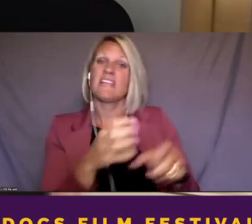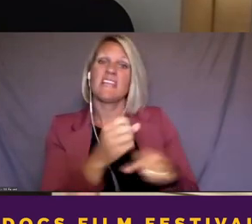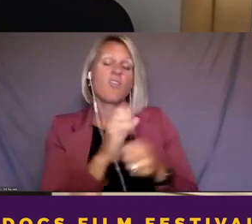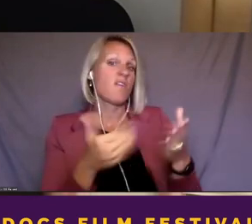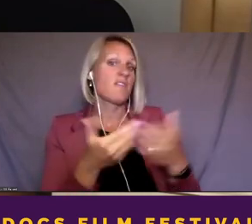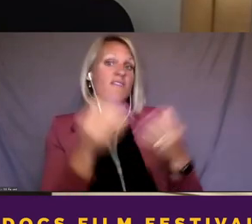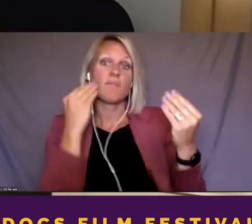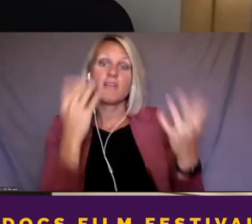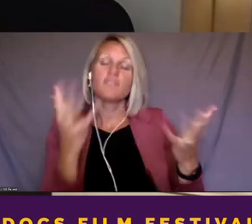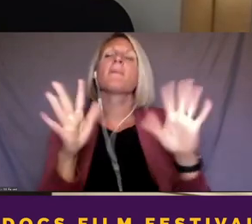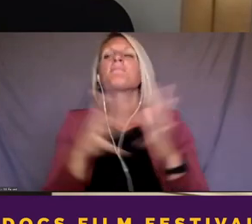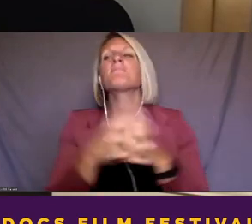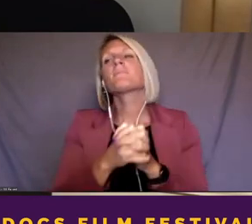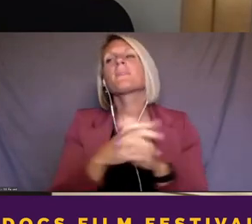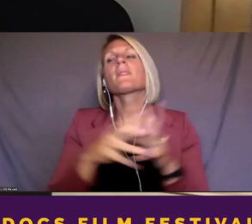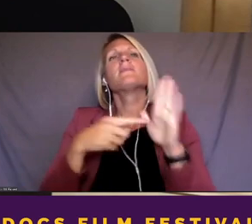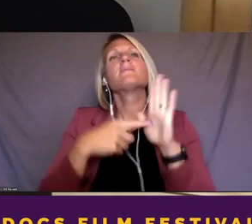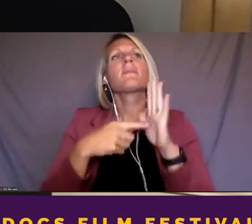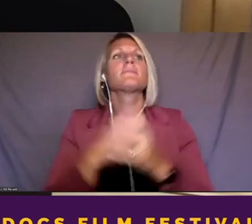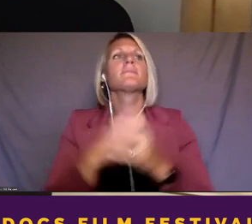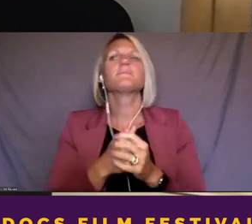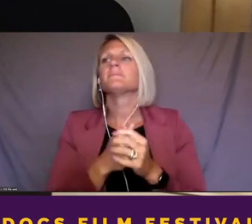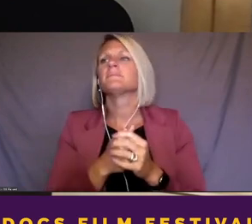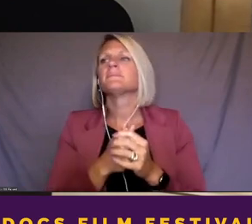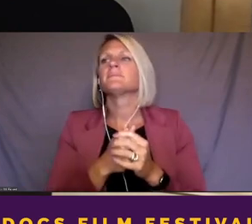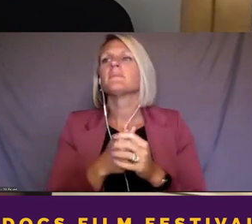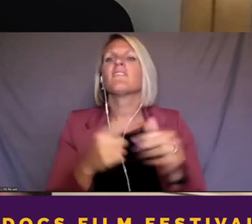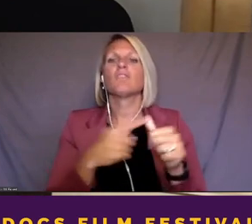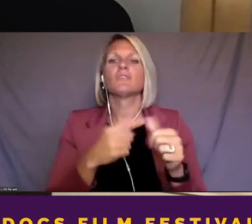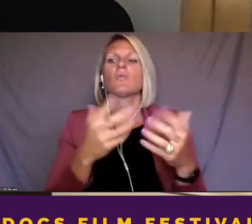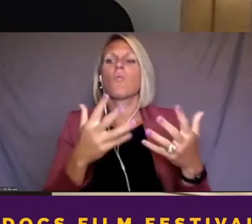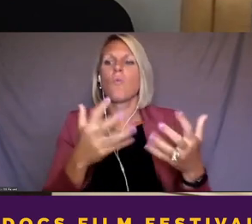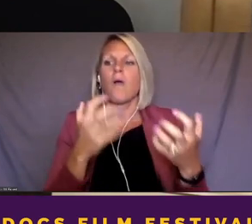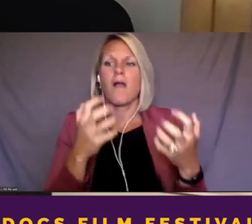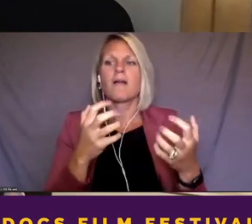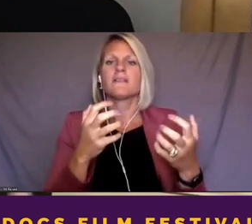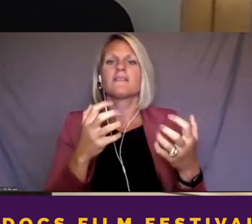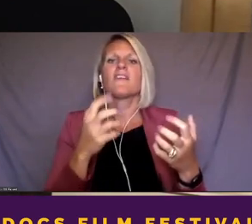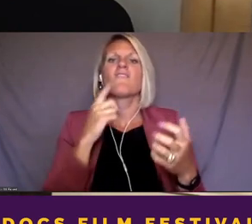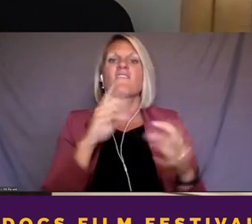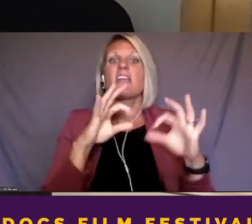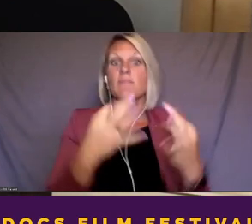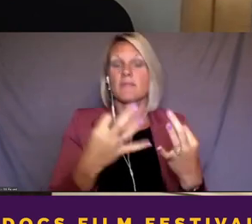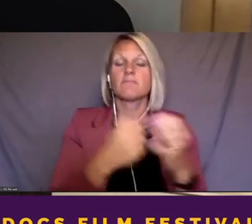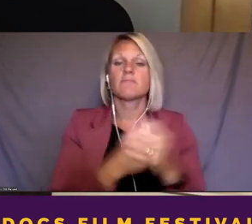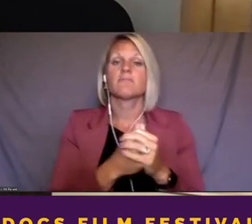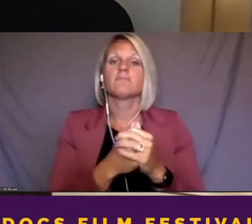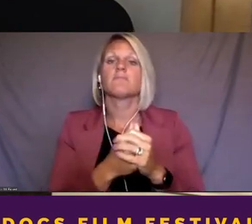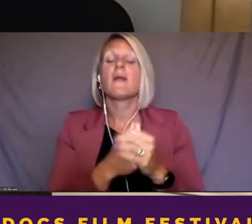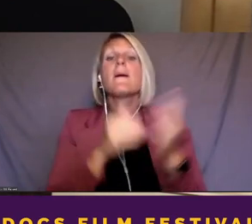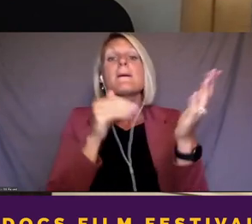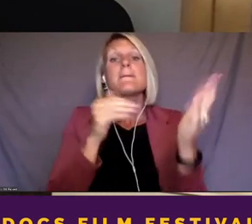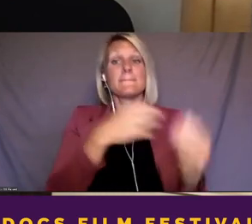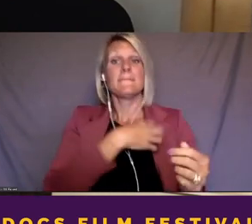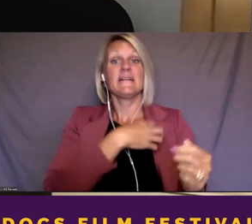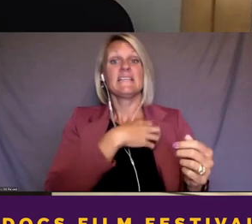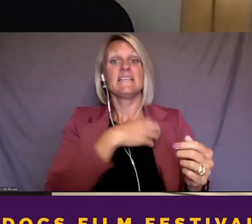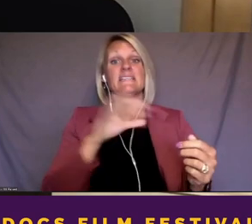let's say initially going for family, um, police officers who knew, um,